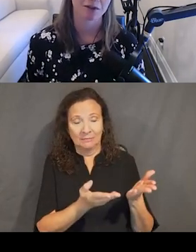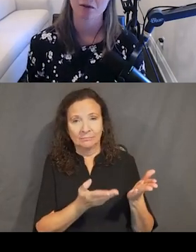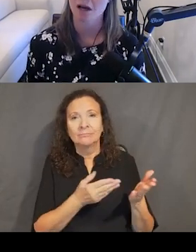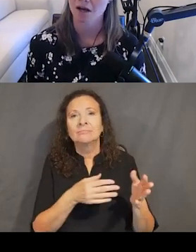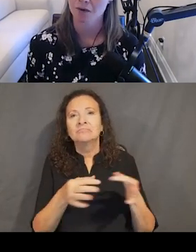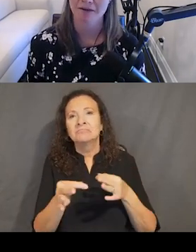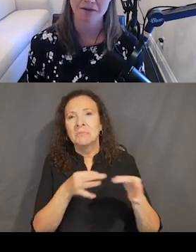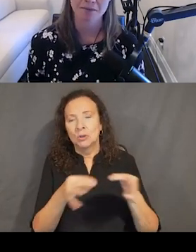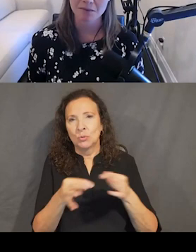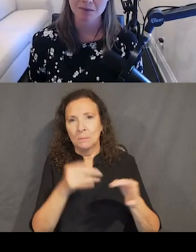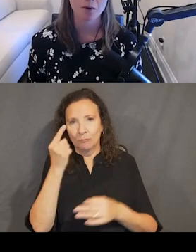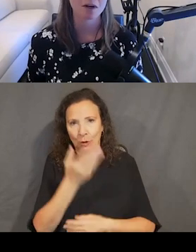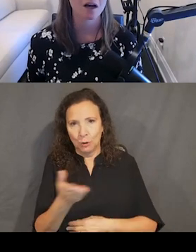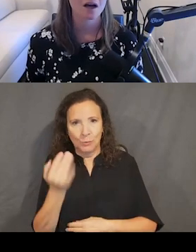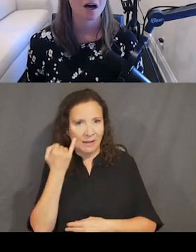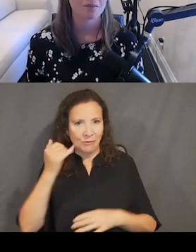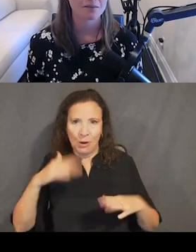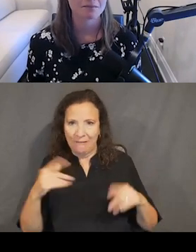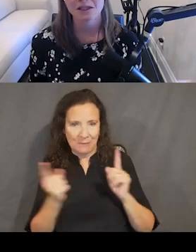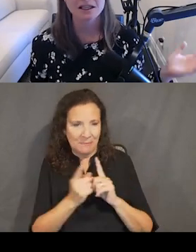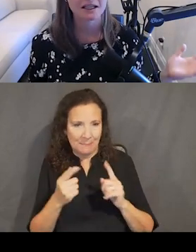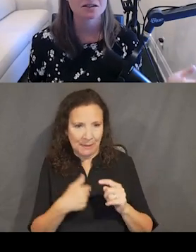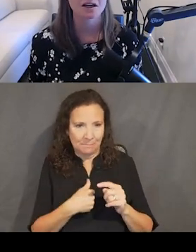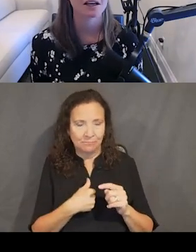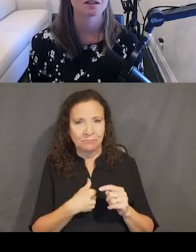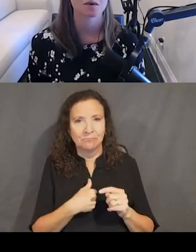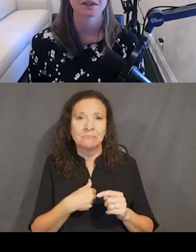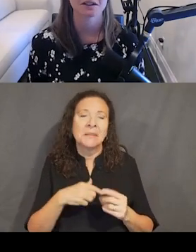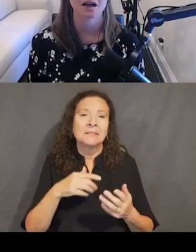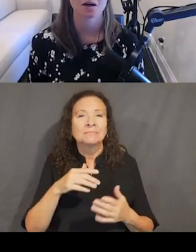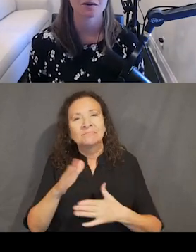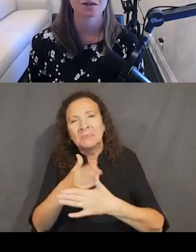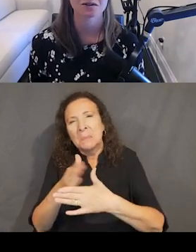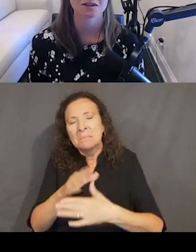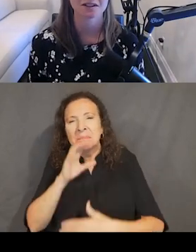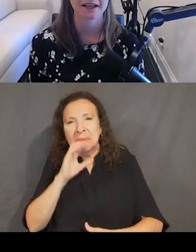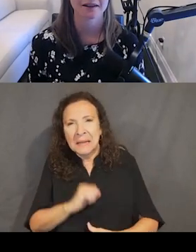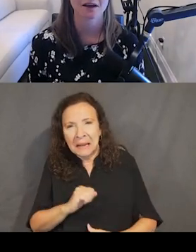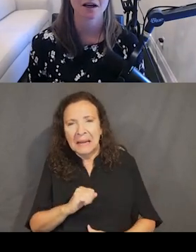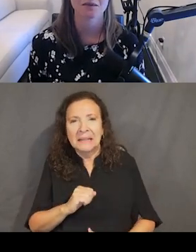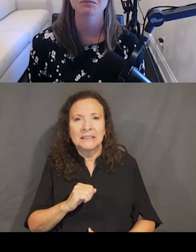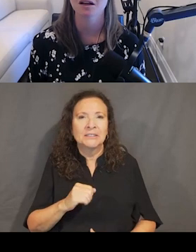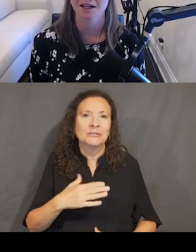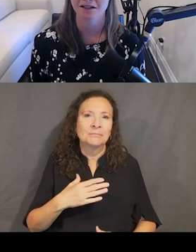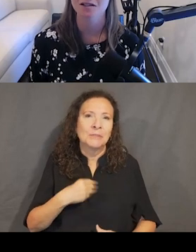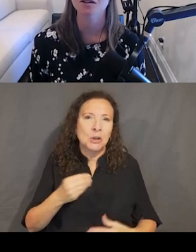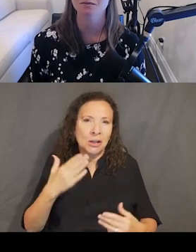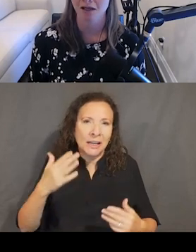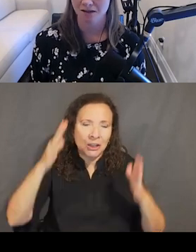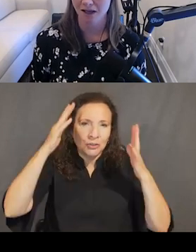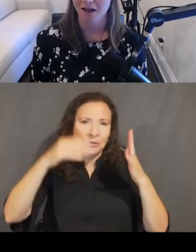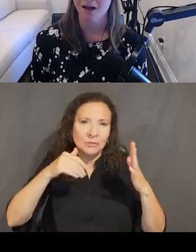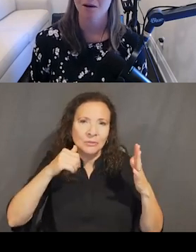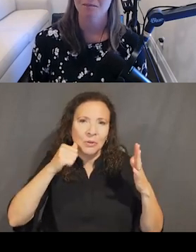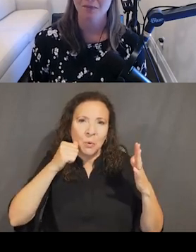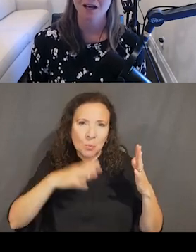for those of you who have never met me before. I'm a middle-aged Caucasian woman with shoulder-length blonde hair. It's dirty